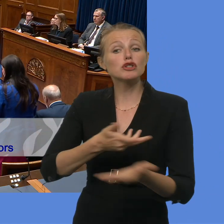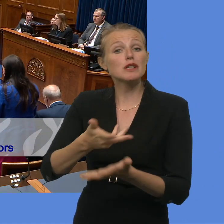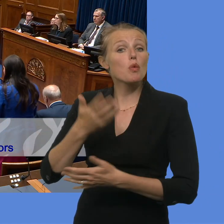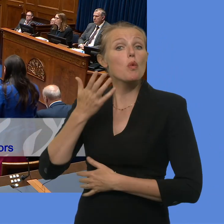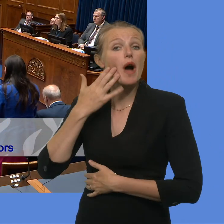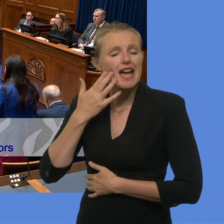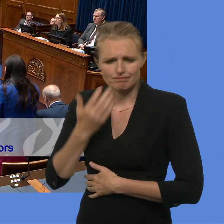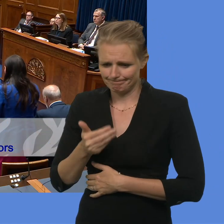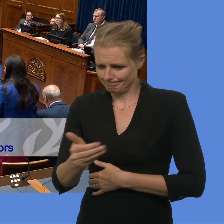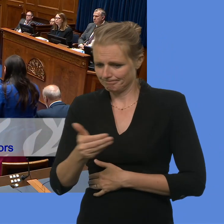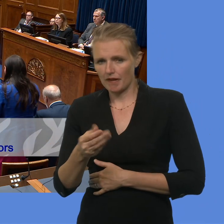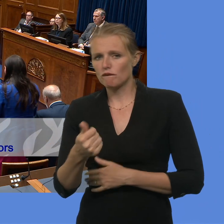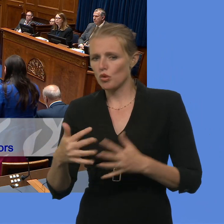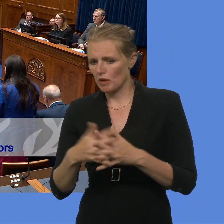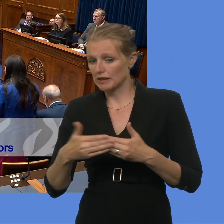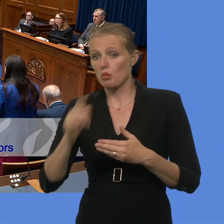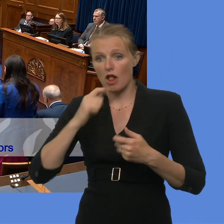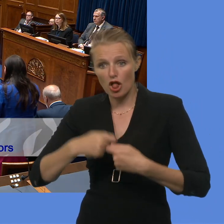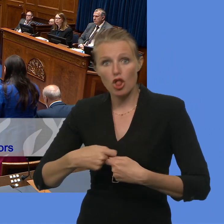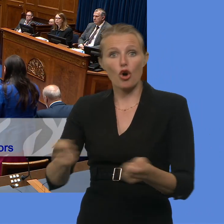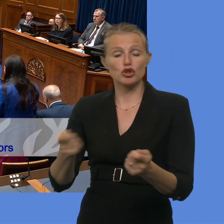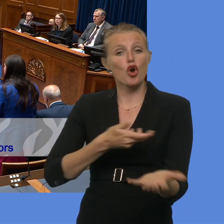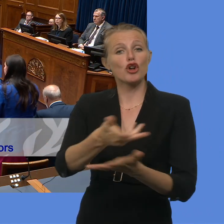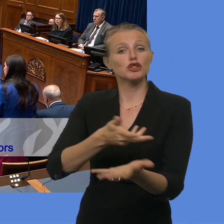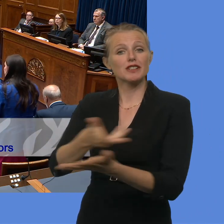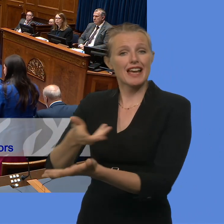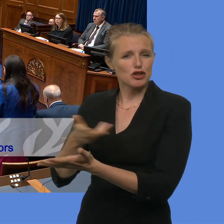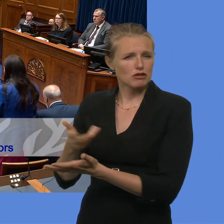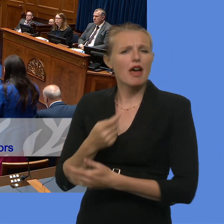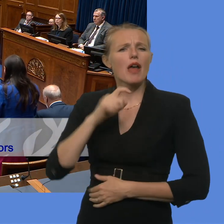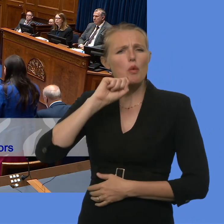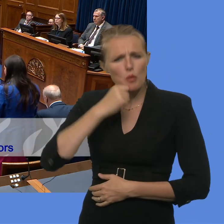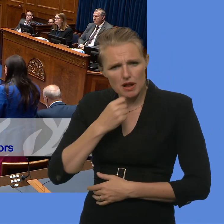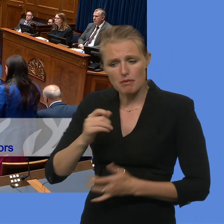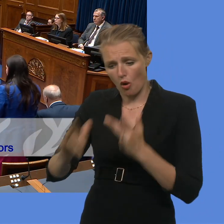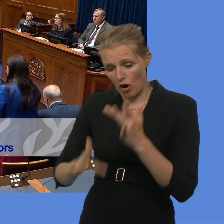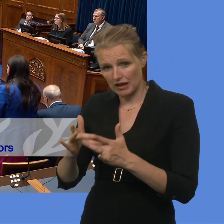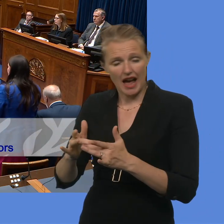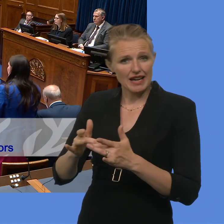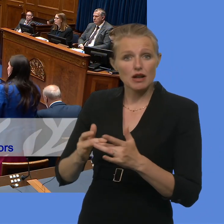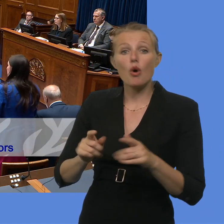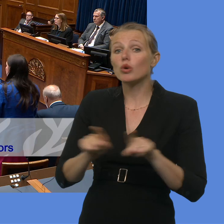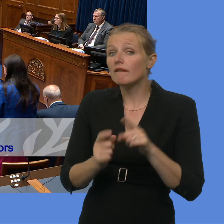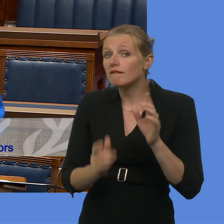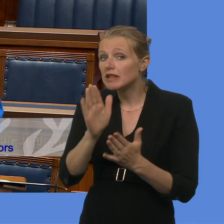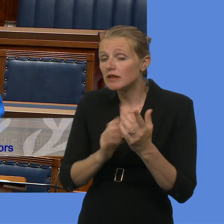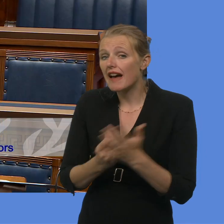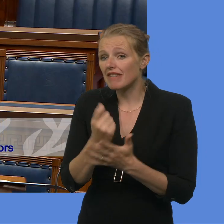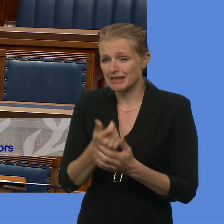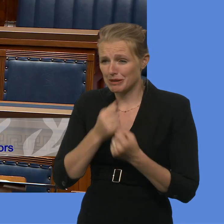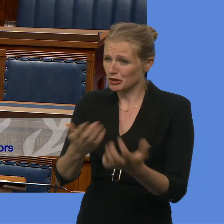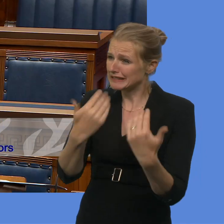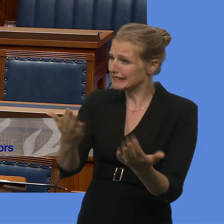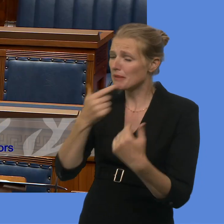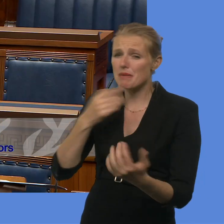weeks. are actively considering the proposals and will include online but also face-to-face events to make sure as many people as